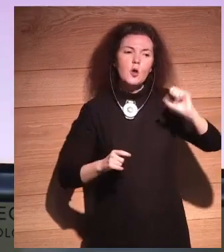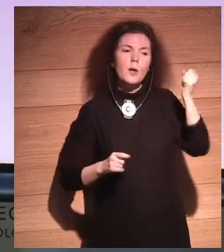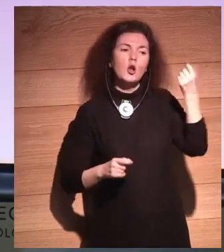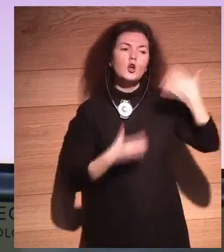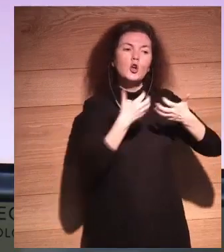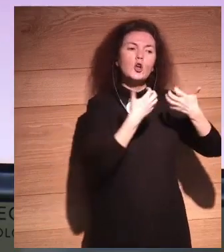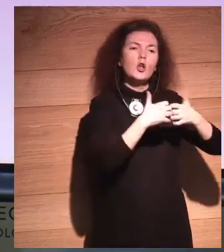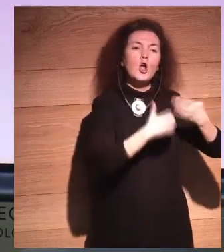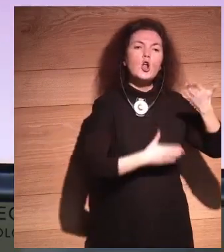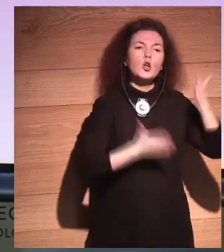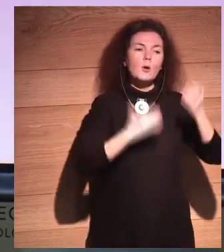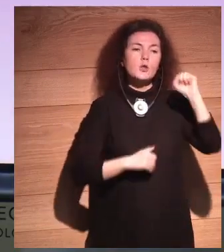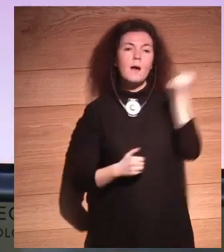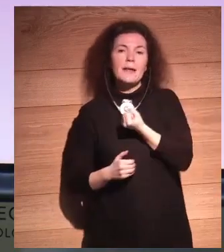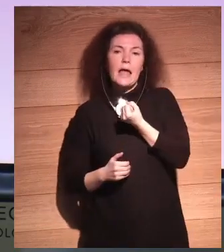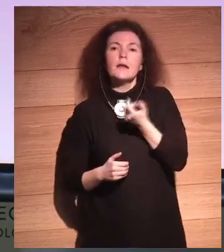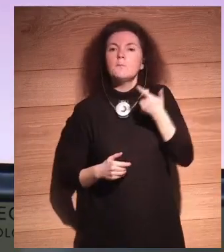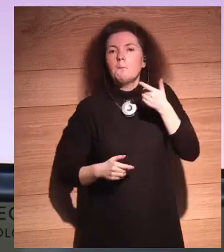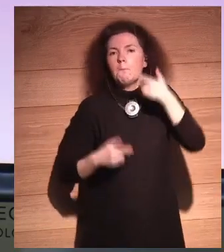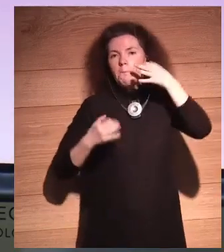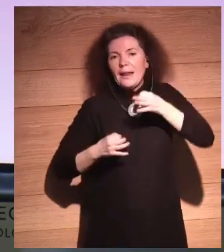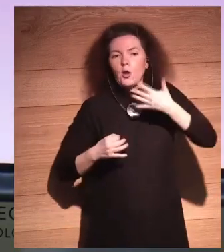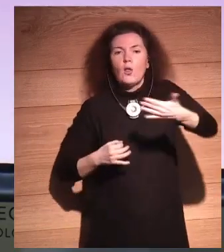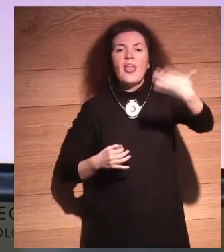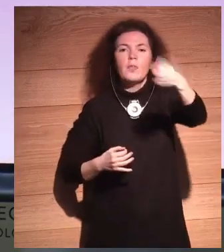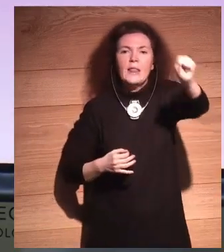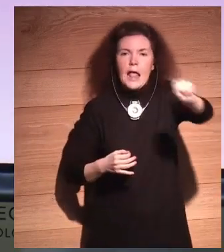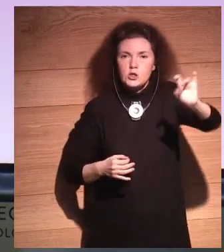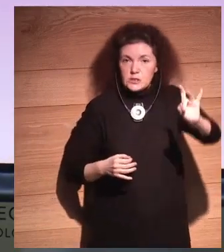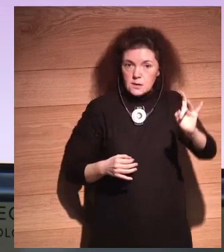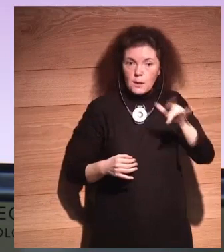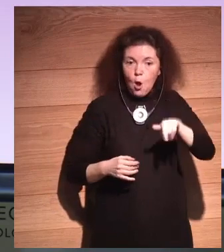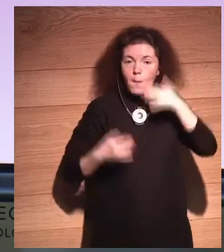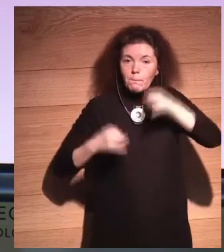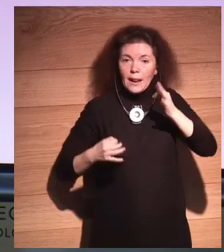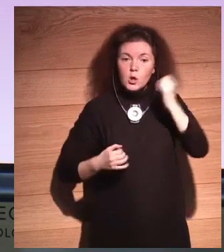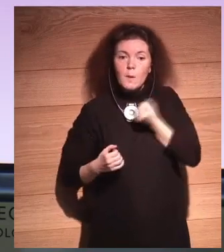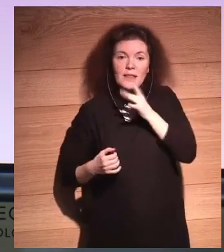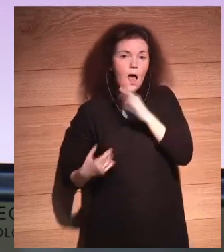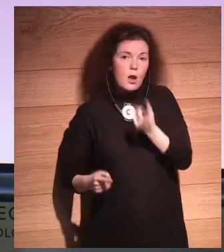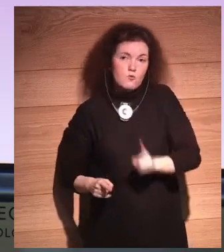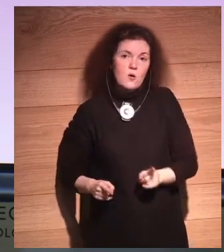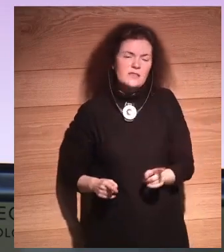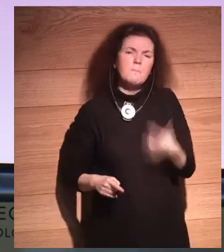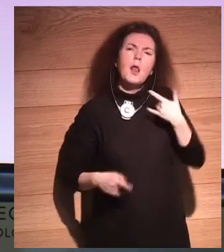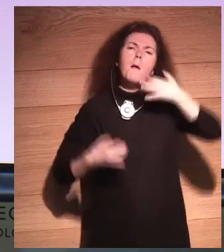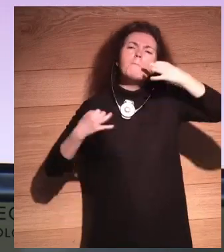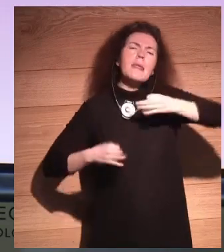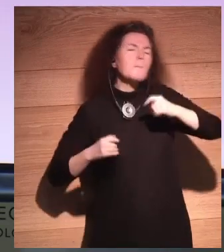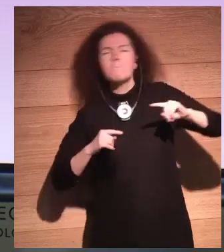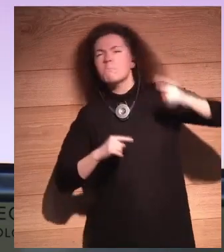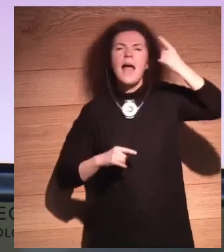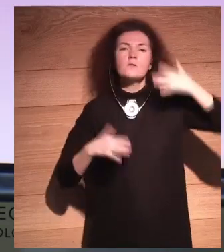That is a danger in 50 years. The biggest danger is this. We become too much like them.